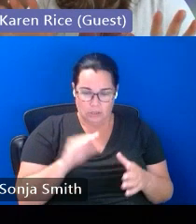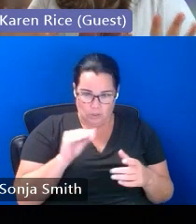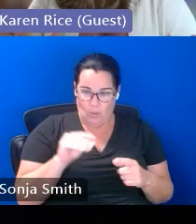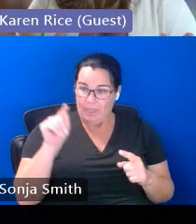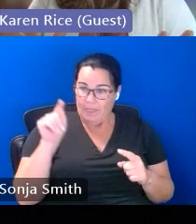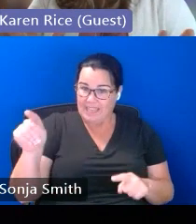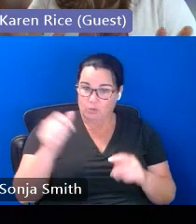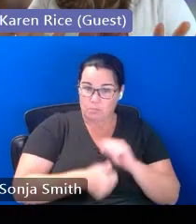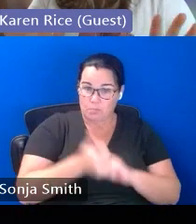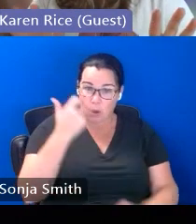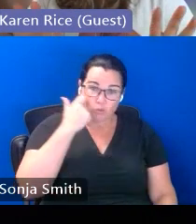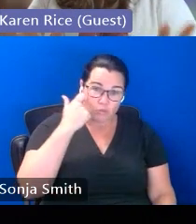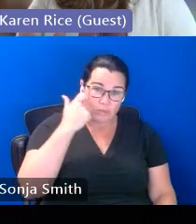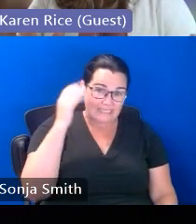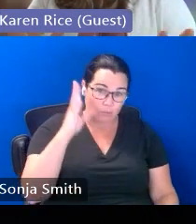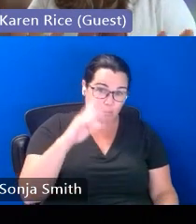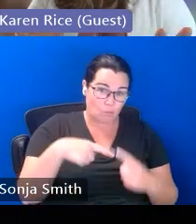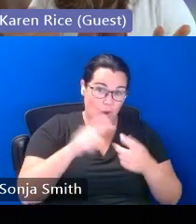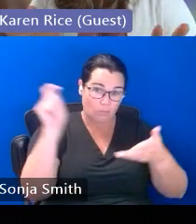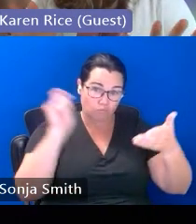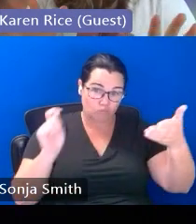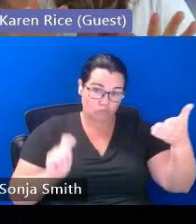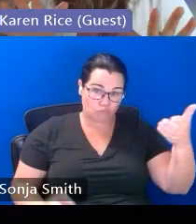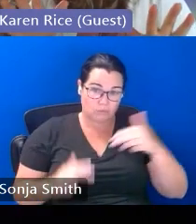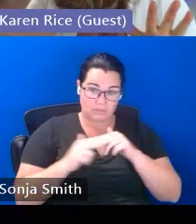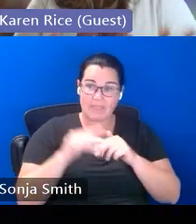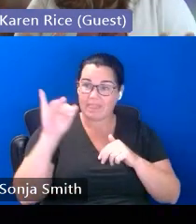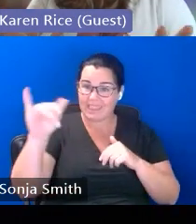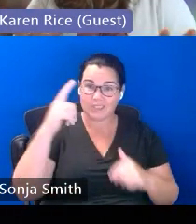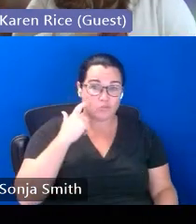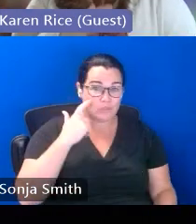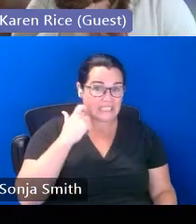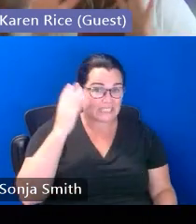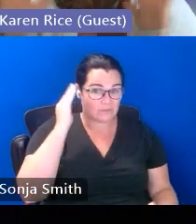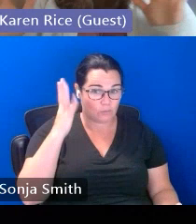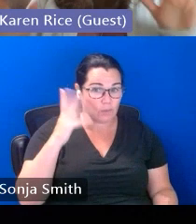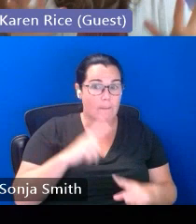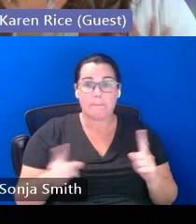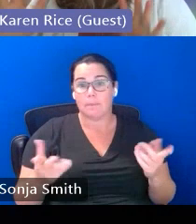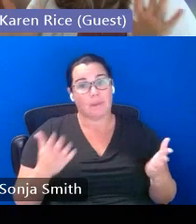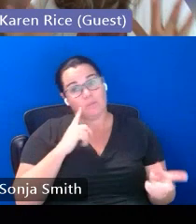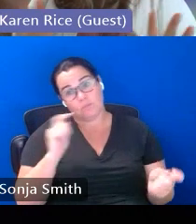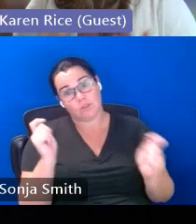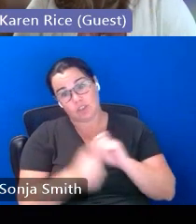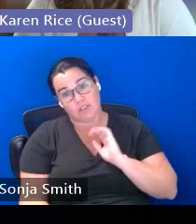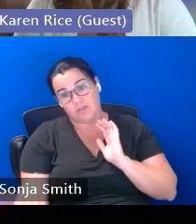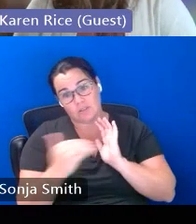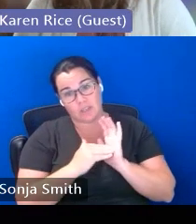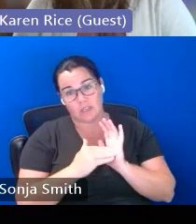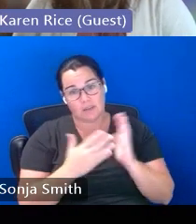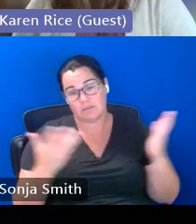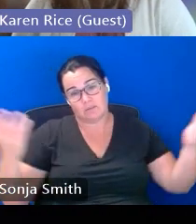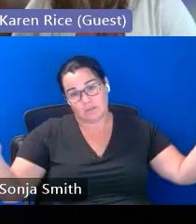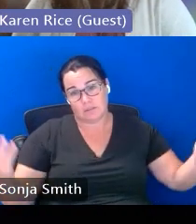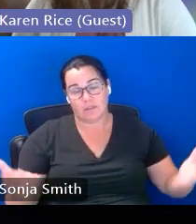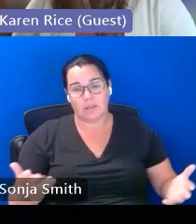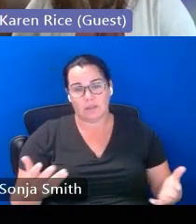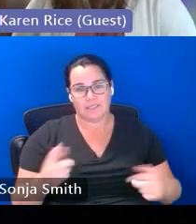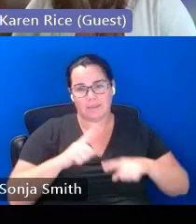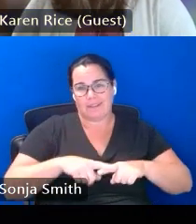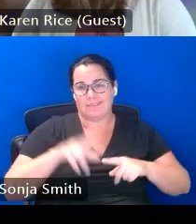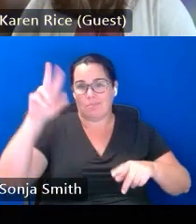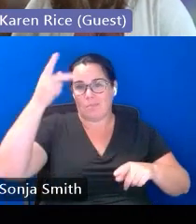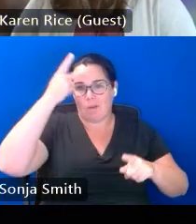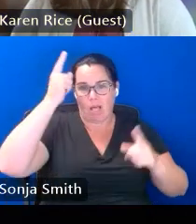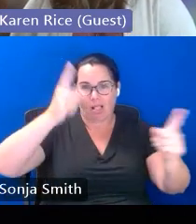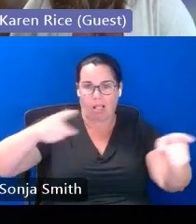information that i had um so it's fairly recent but it may change again just kind of depending on on political climate so